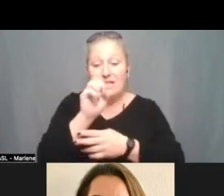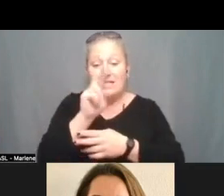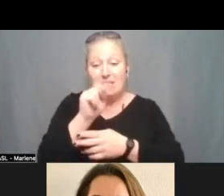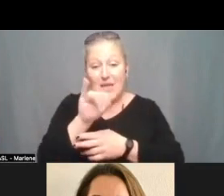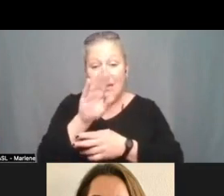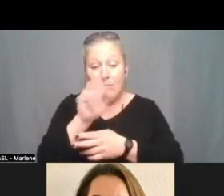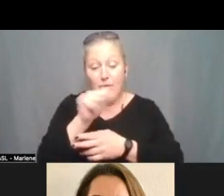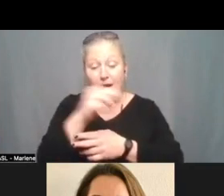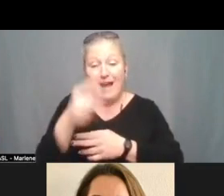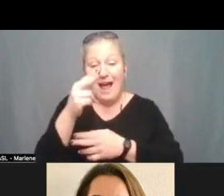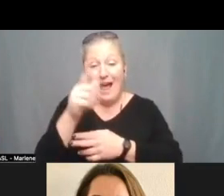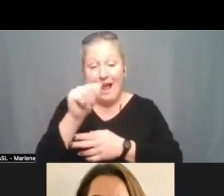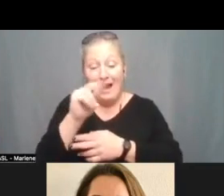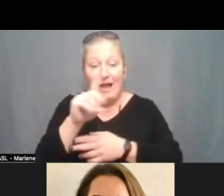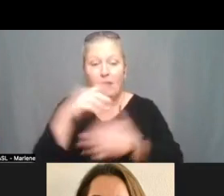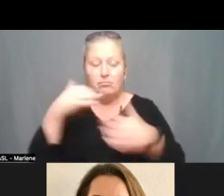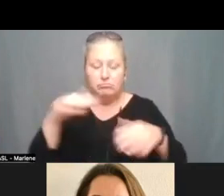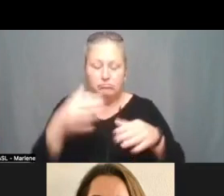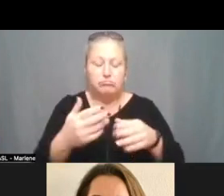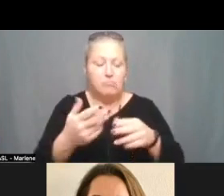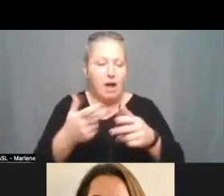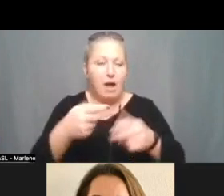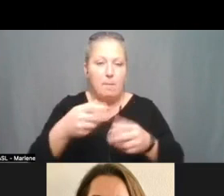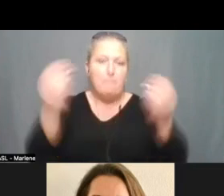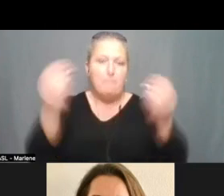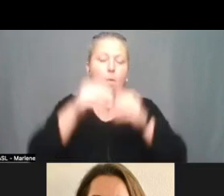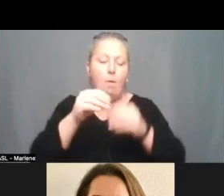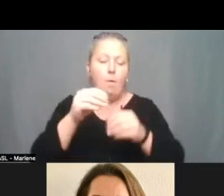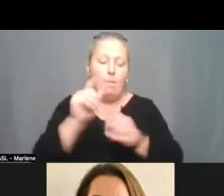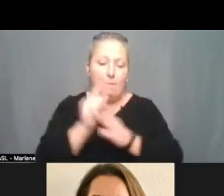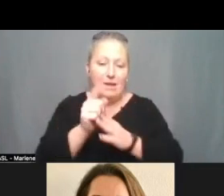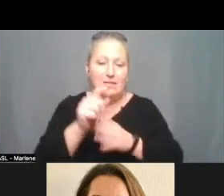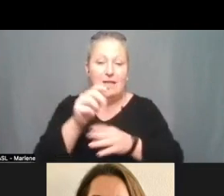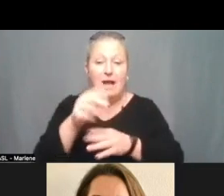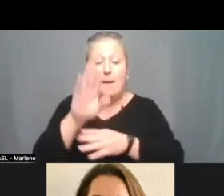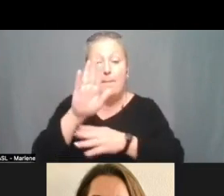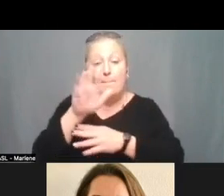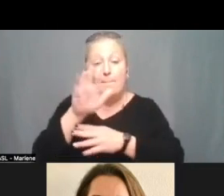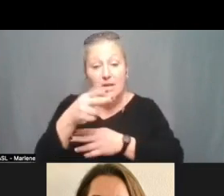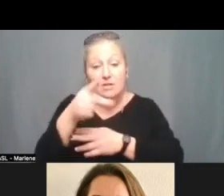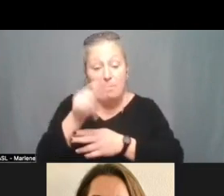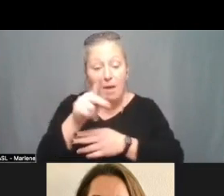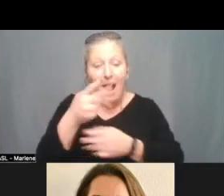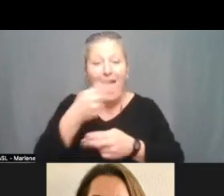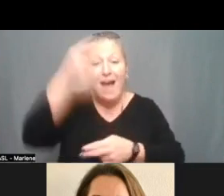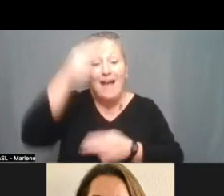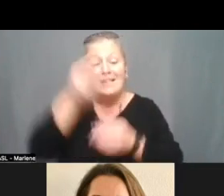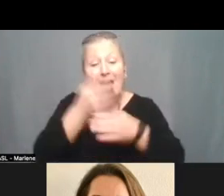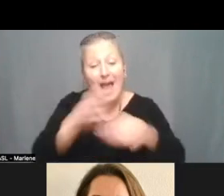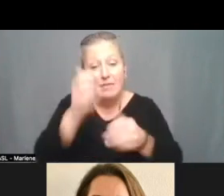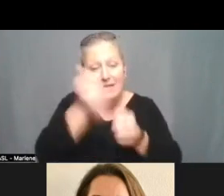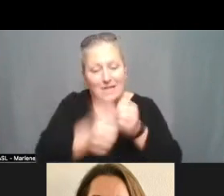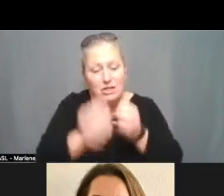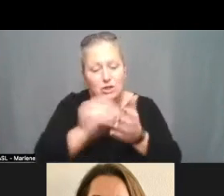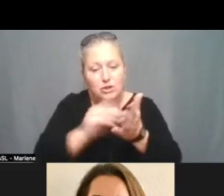in reading minutes, which is really incredible. And Beach Park had the highest average minutes per student. And then in terms of fundraising, Parkside,